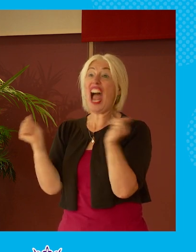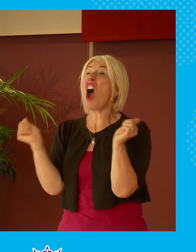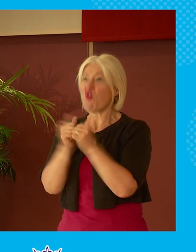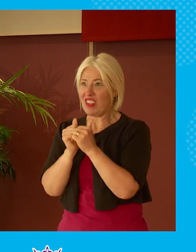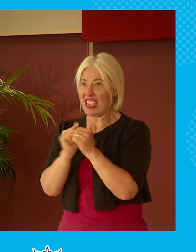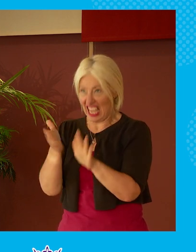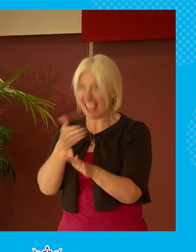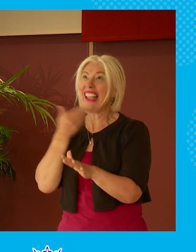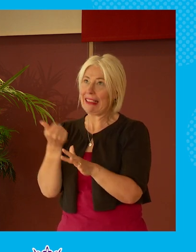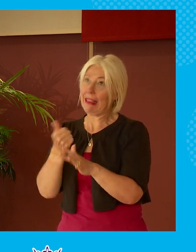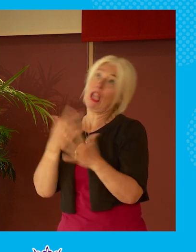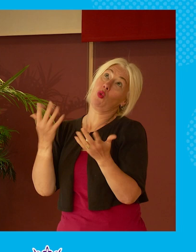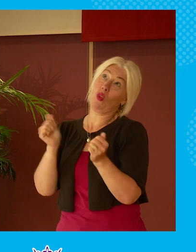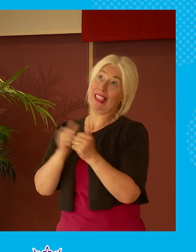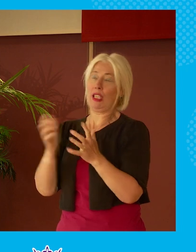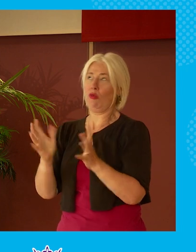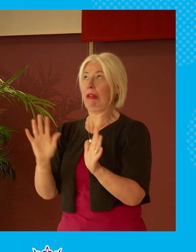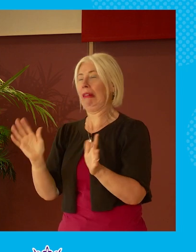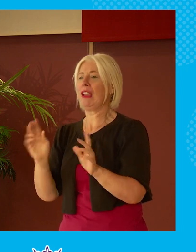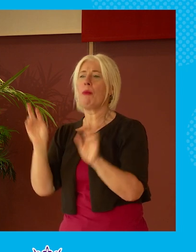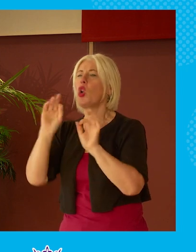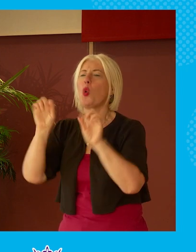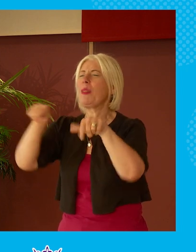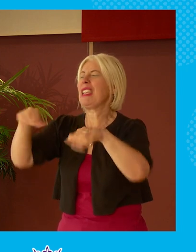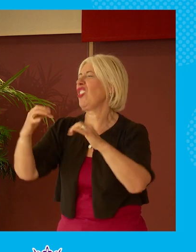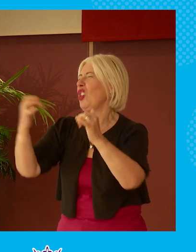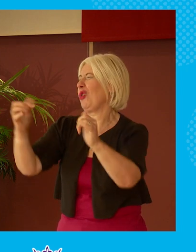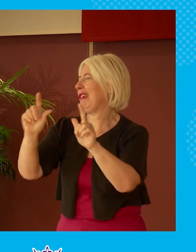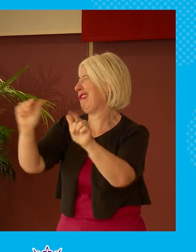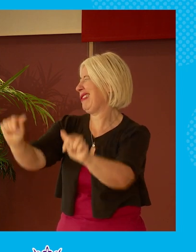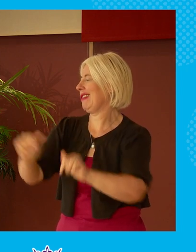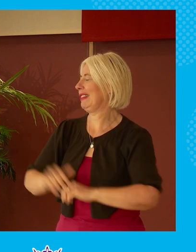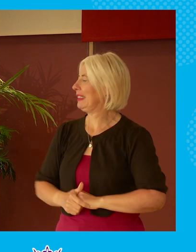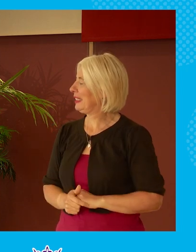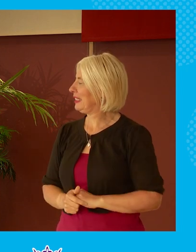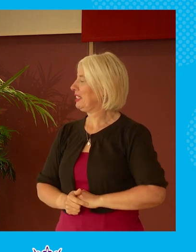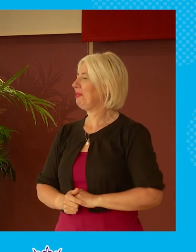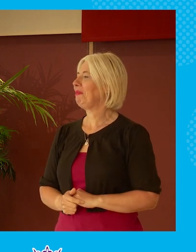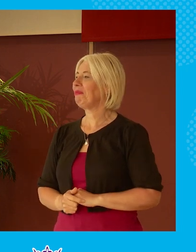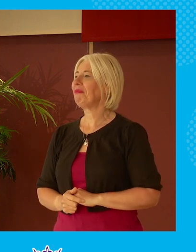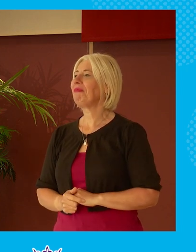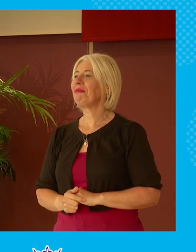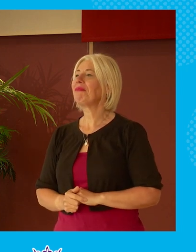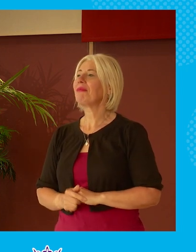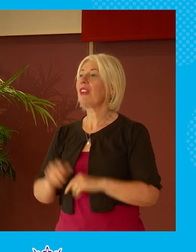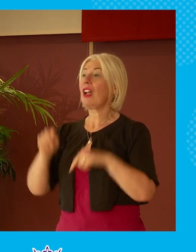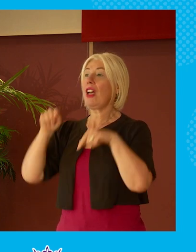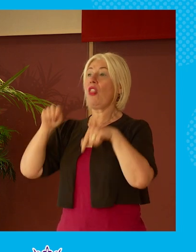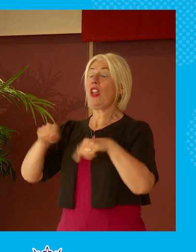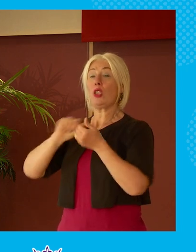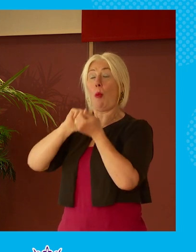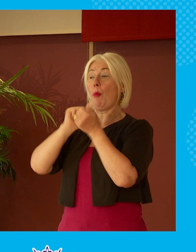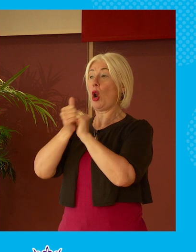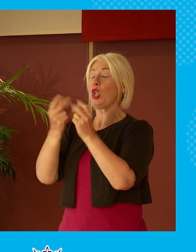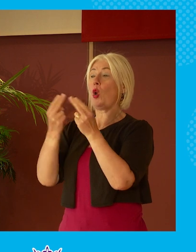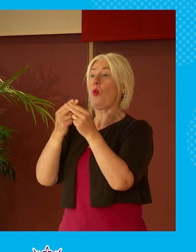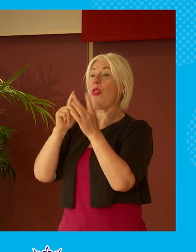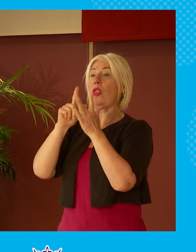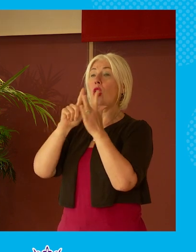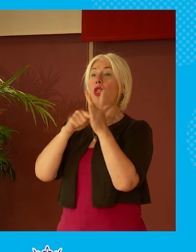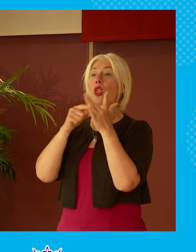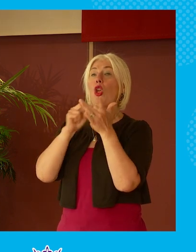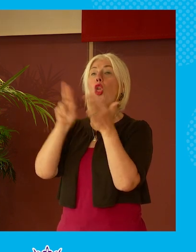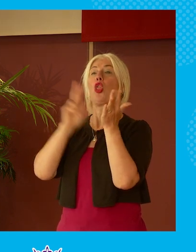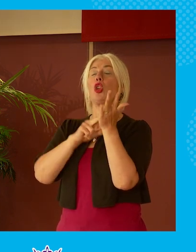but I don't see any of them in the audience this afternoon sadly. We're doing this in partnership with the John